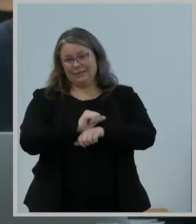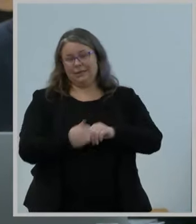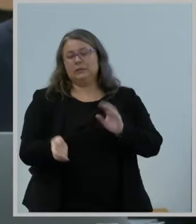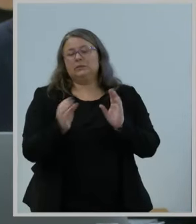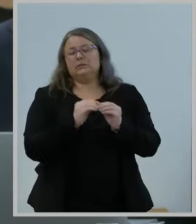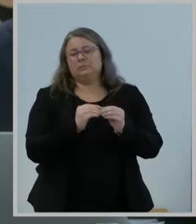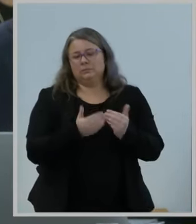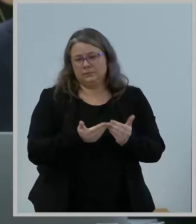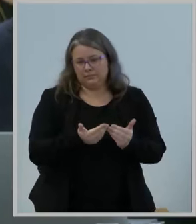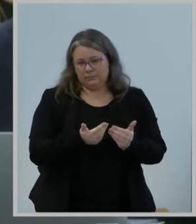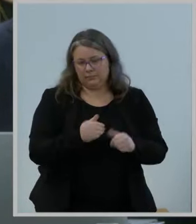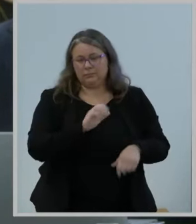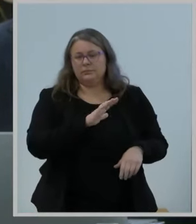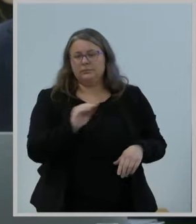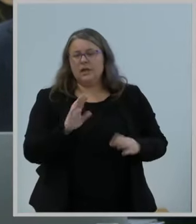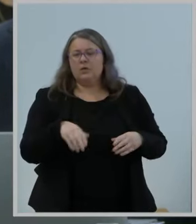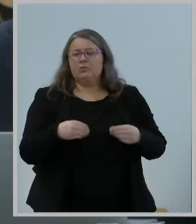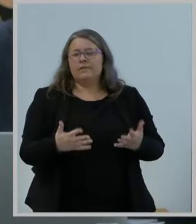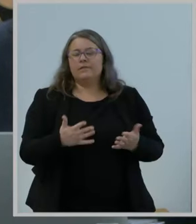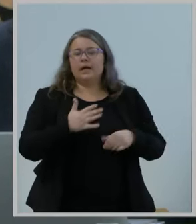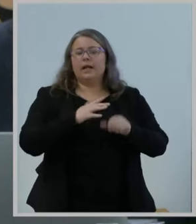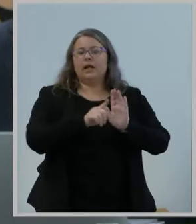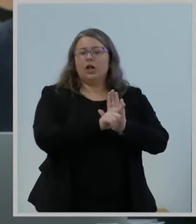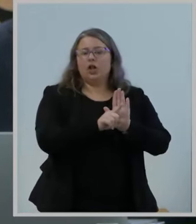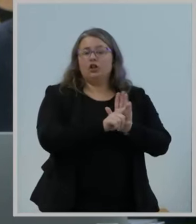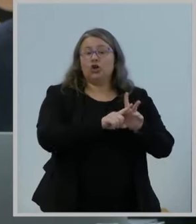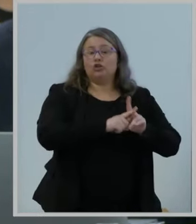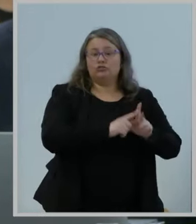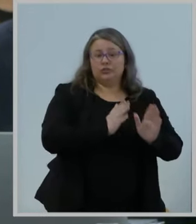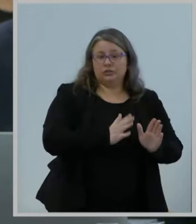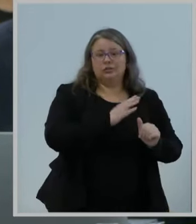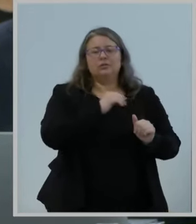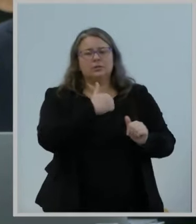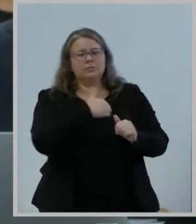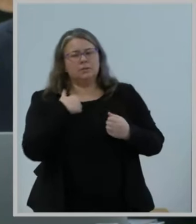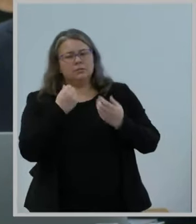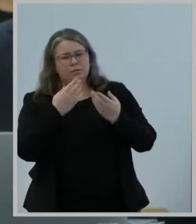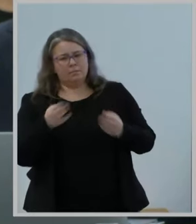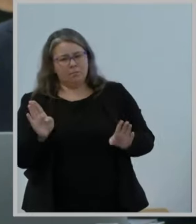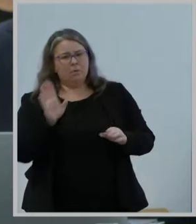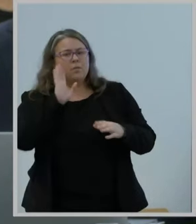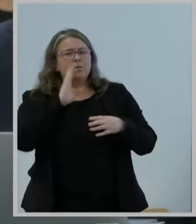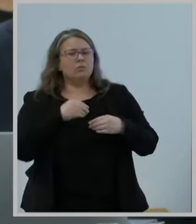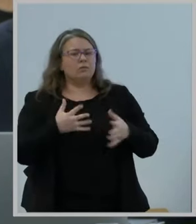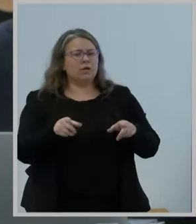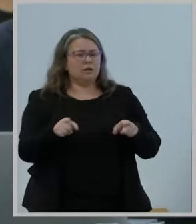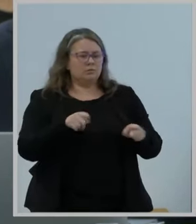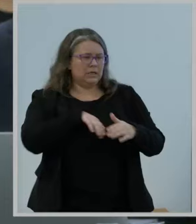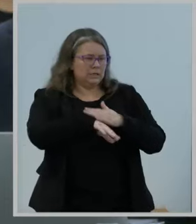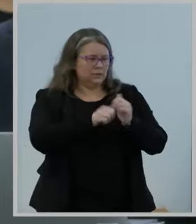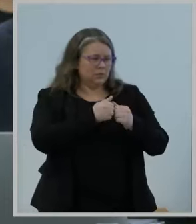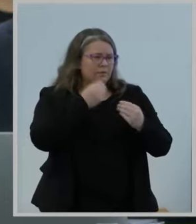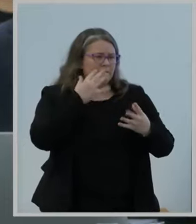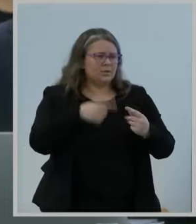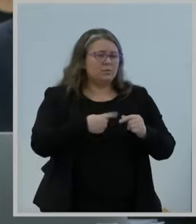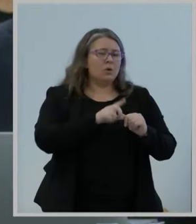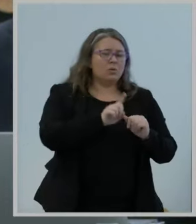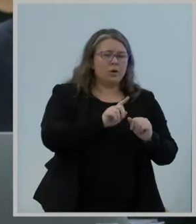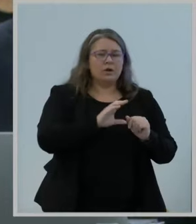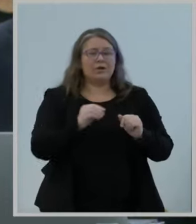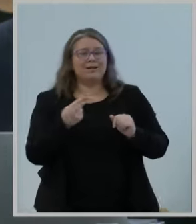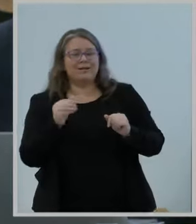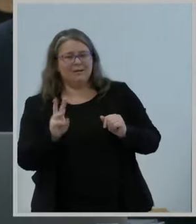originators and members of the public with access to information about where and how WEA is